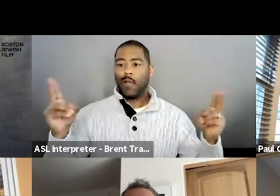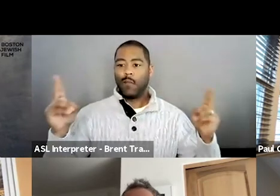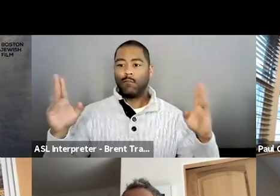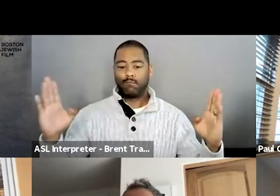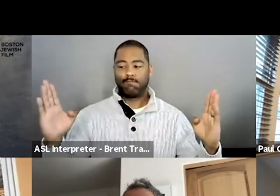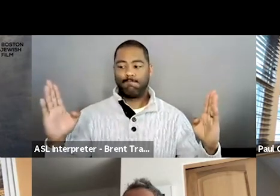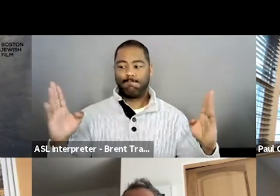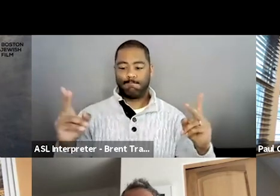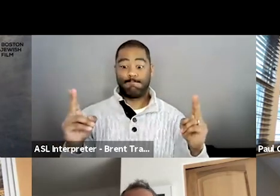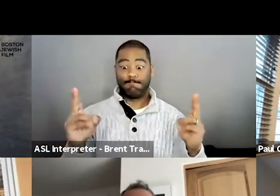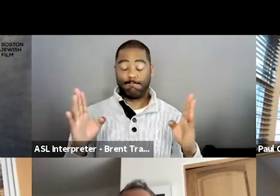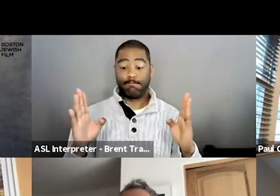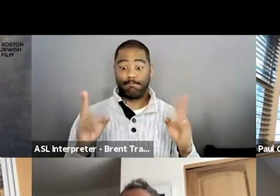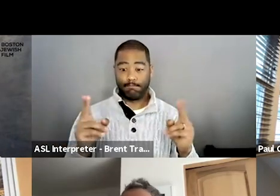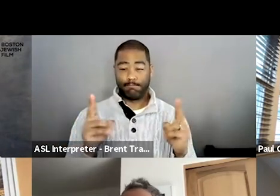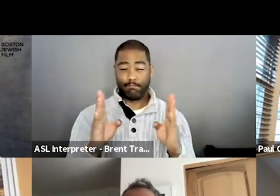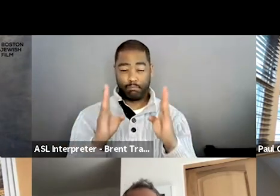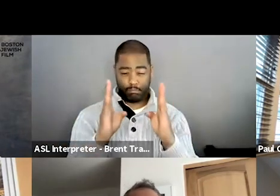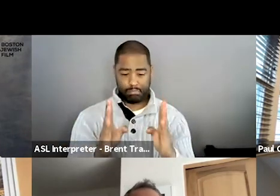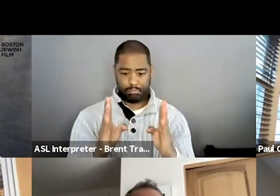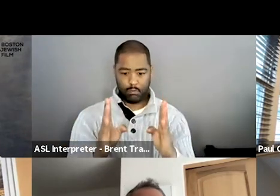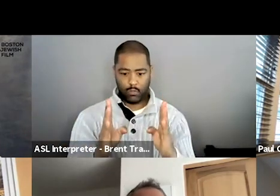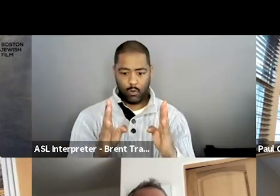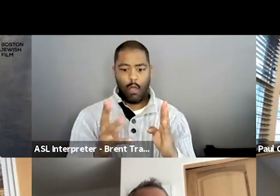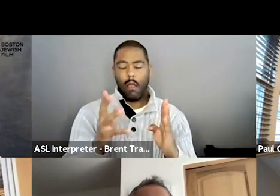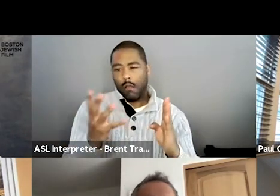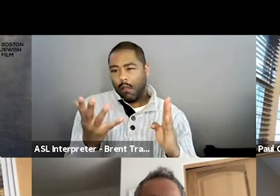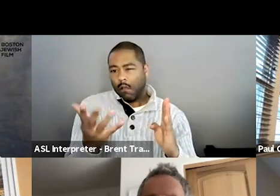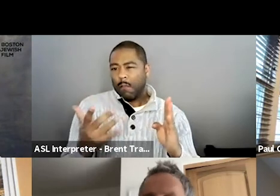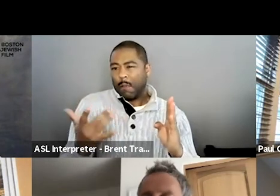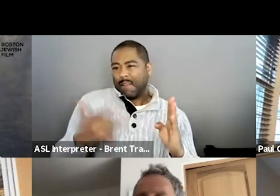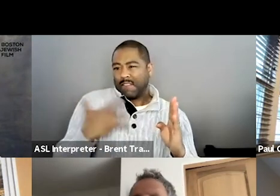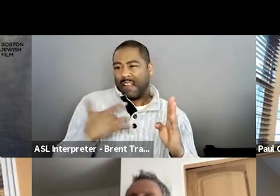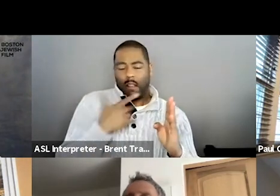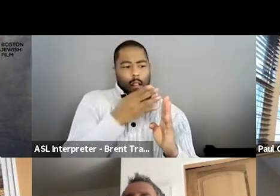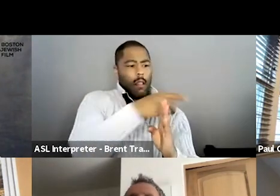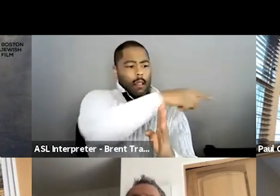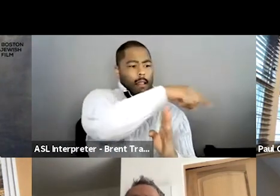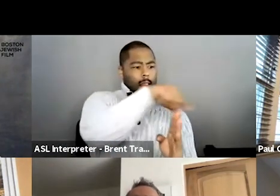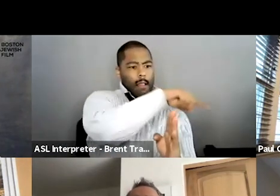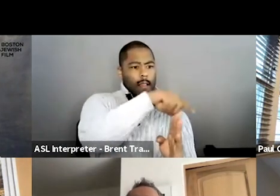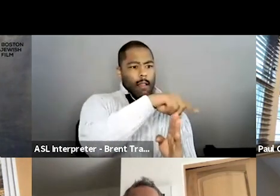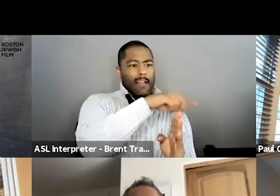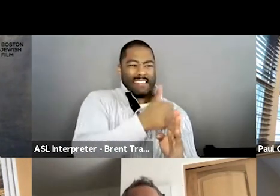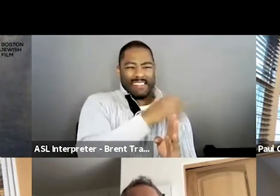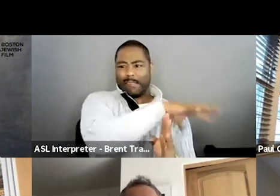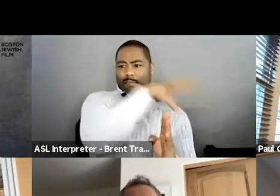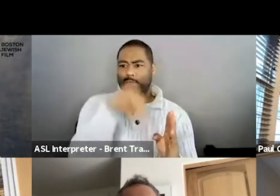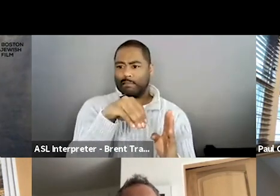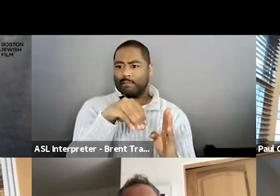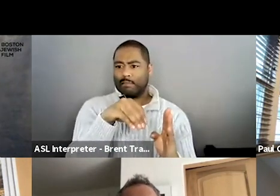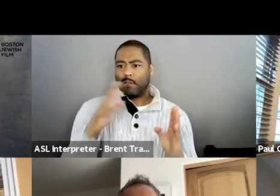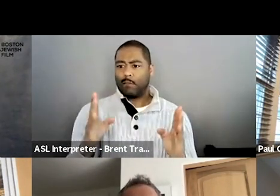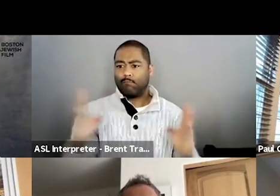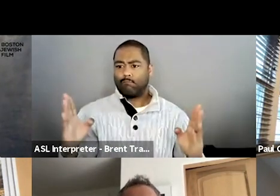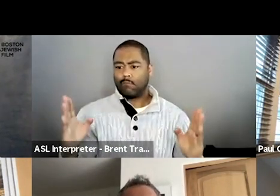remember when I asked you, and it just reminded me when, when, um, when, uh, Katka asked you about marriage and where the question came up and you